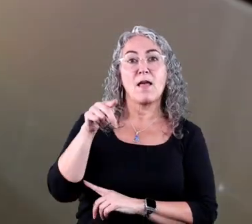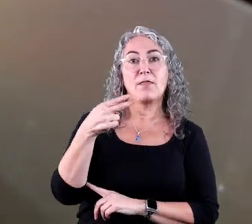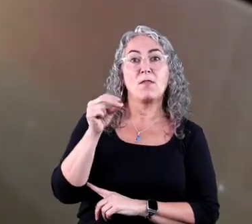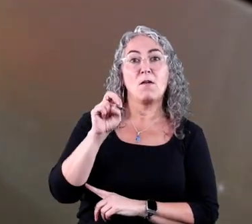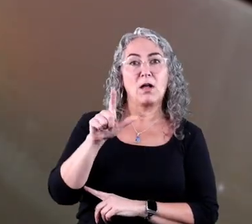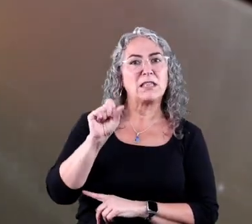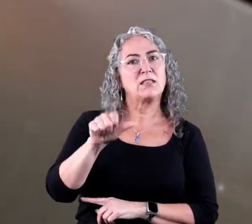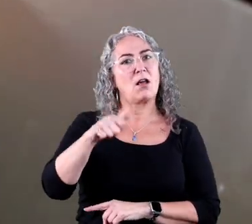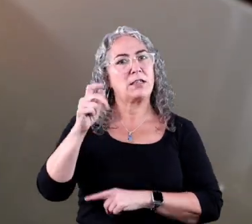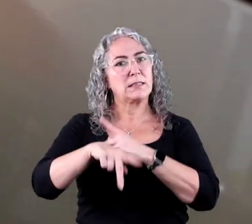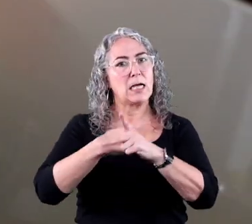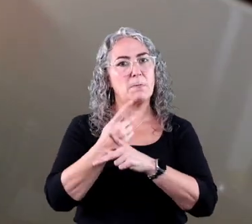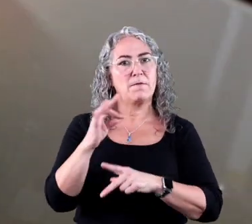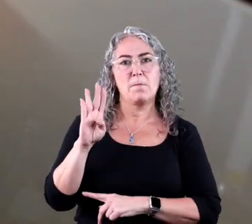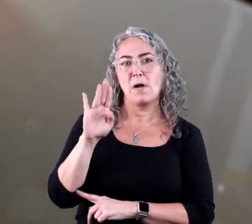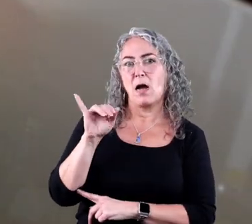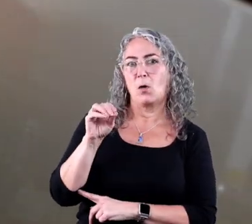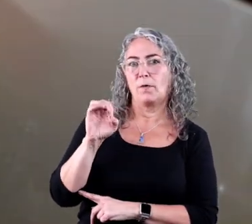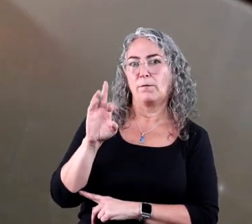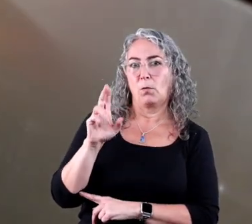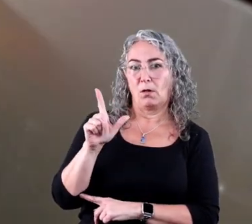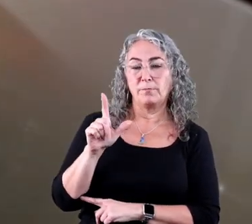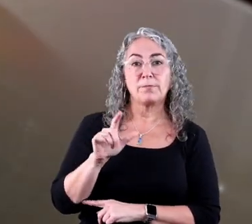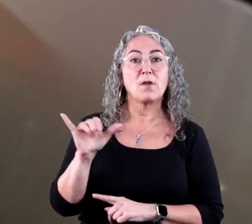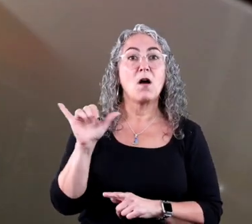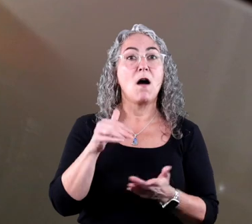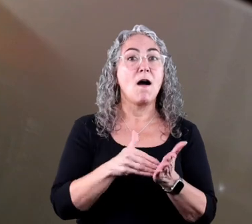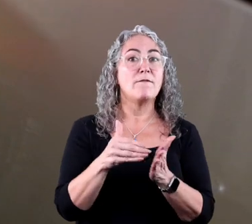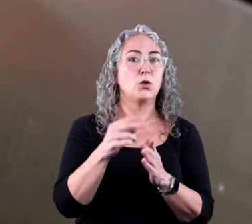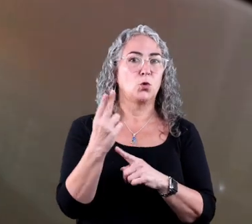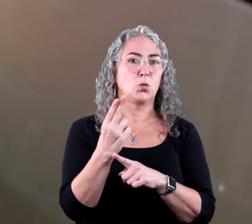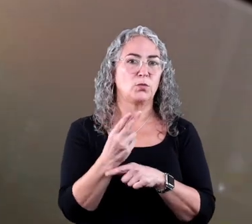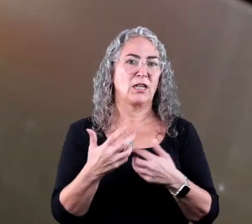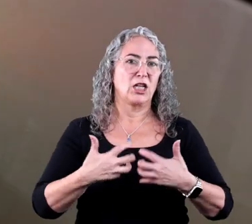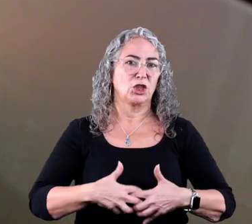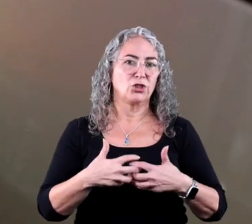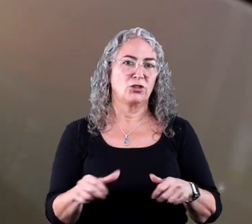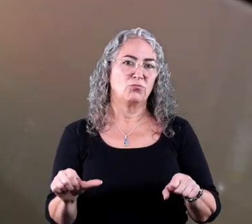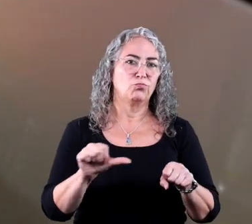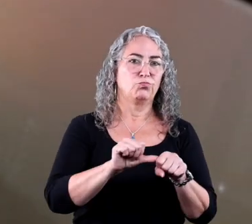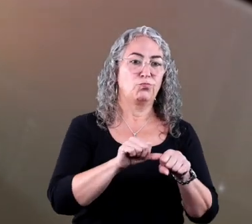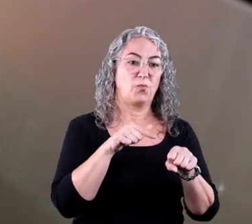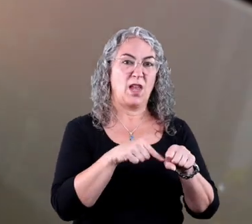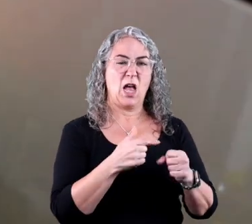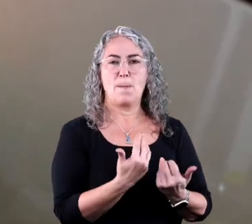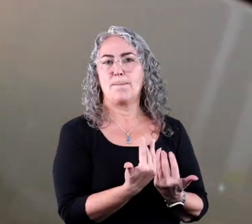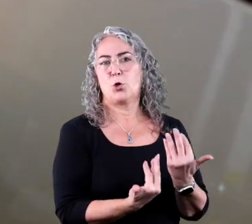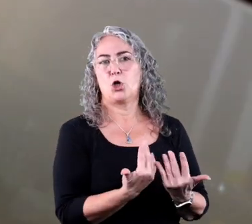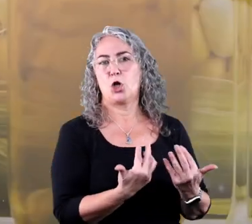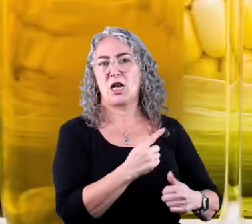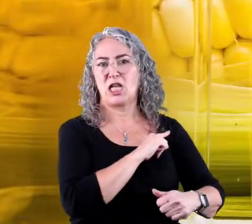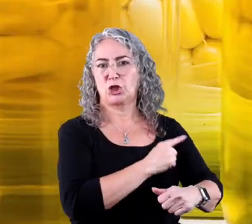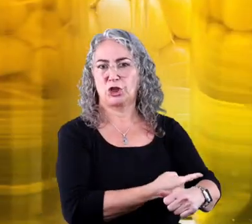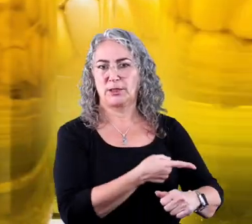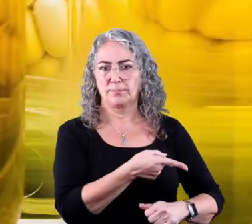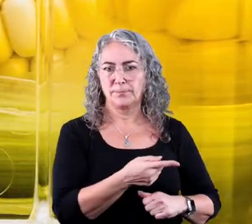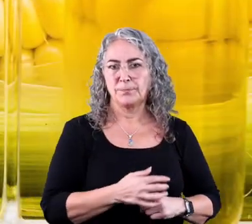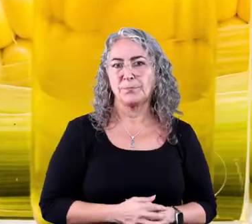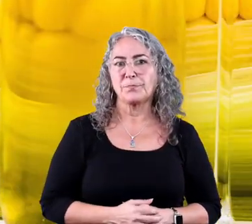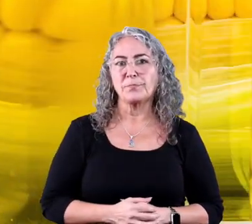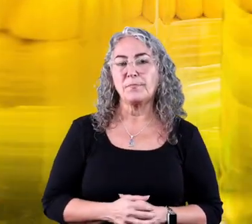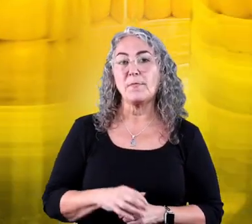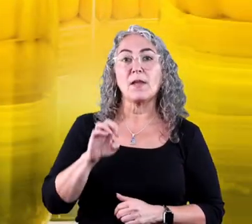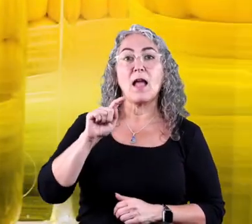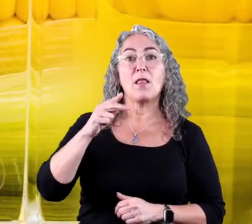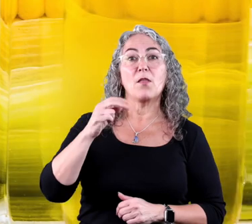Ethanol is another type of biofuel. It is often used in engines that usually burn gasoline. Ethanol is